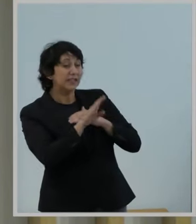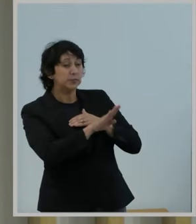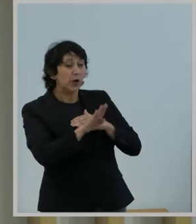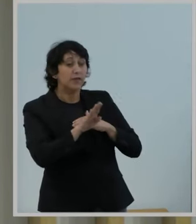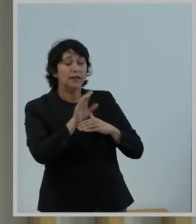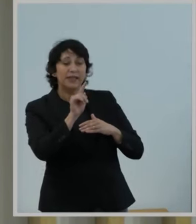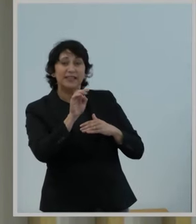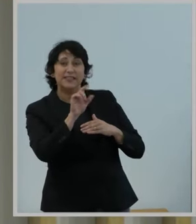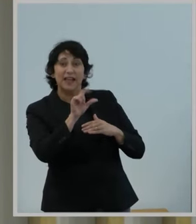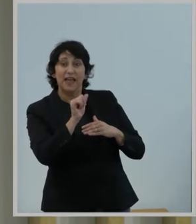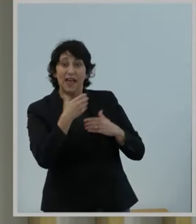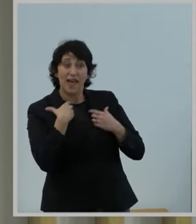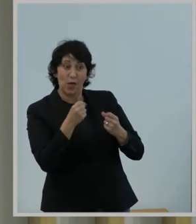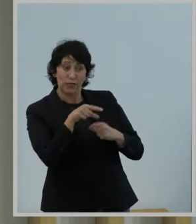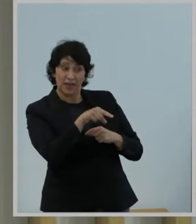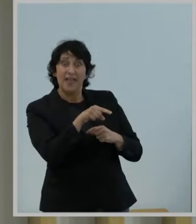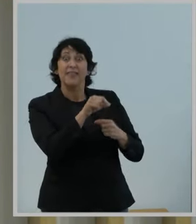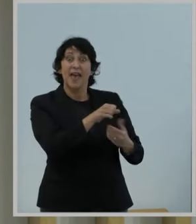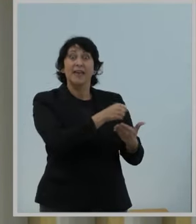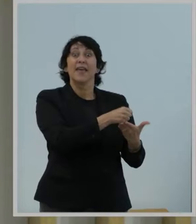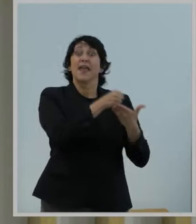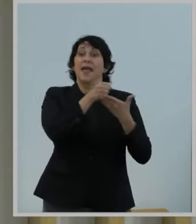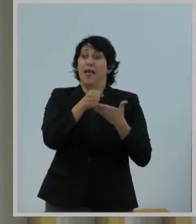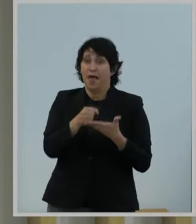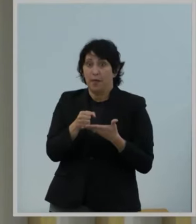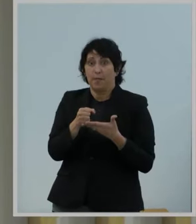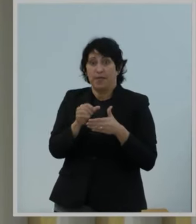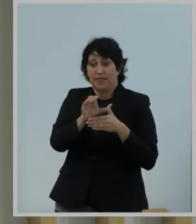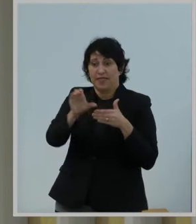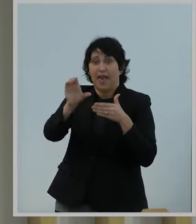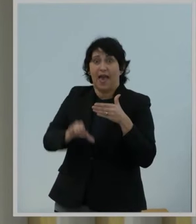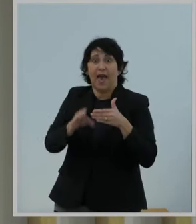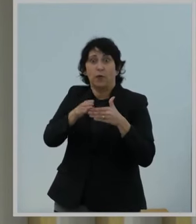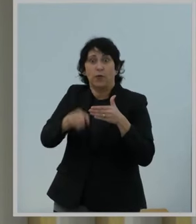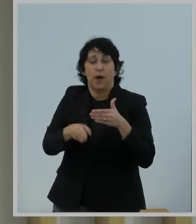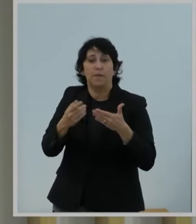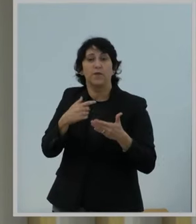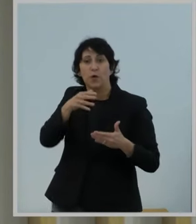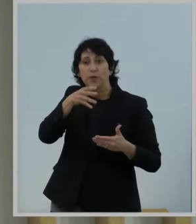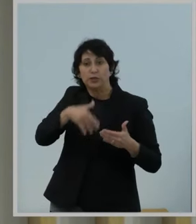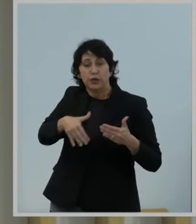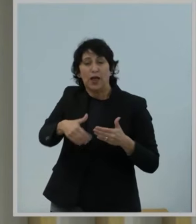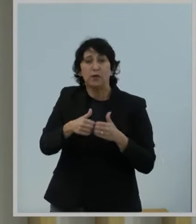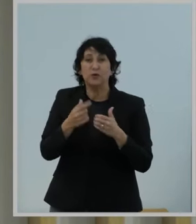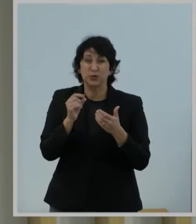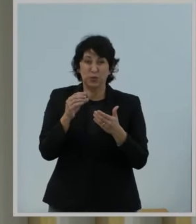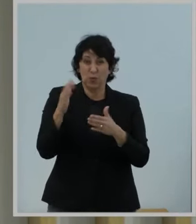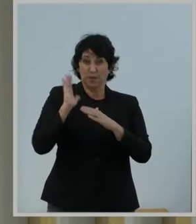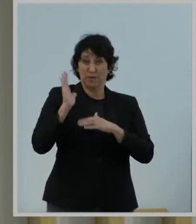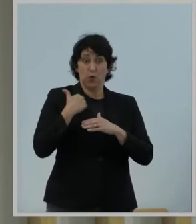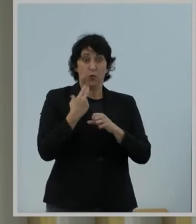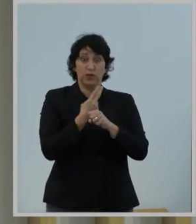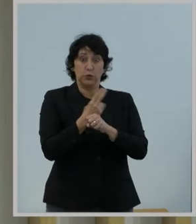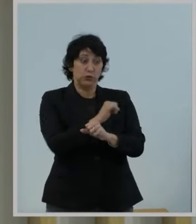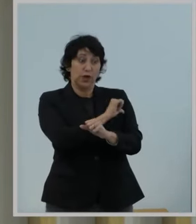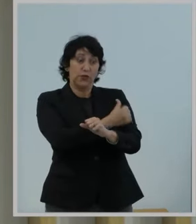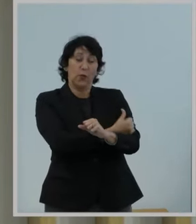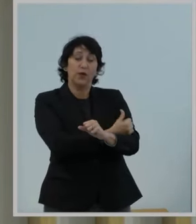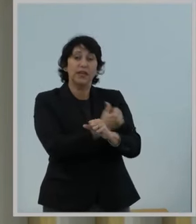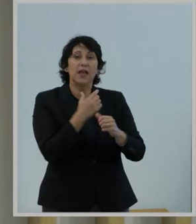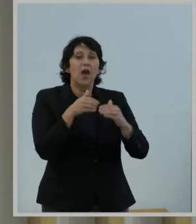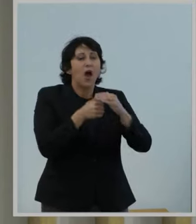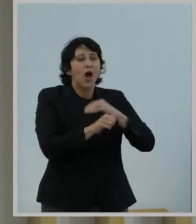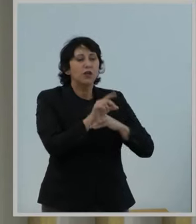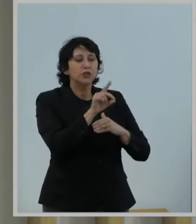telehealth can play a role in improving maternal outcomes. That is why earlier this year, we used authority under the Data